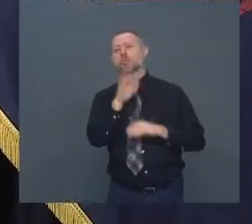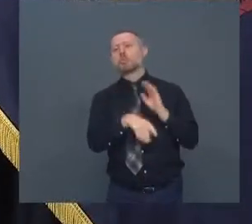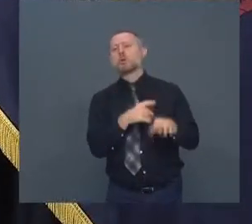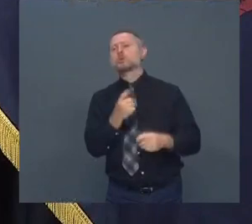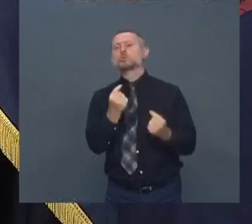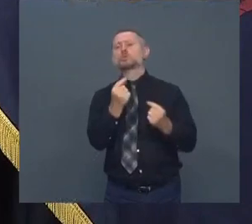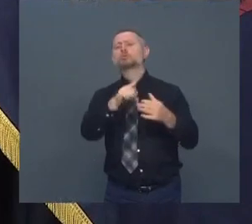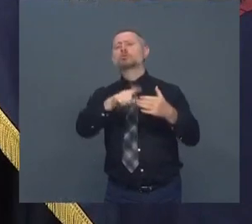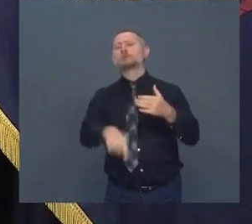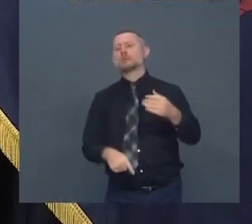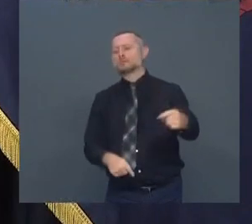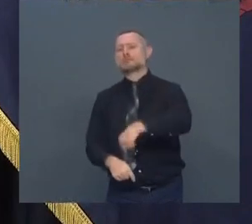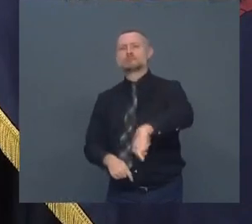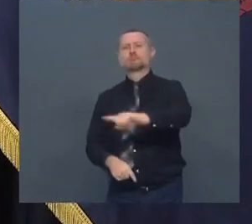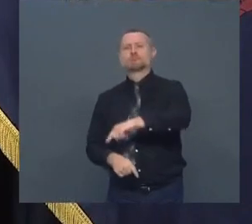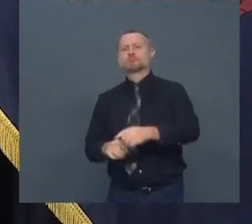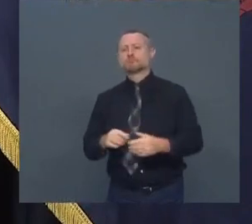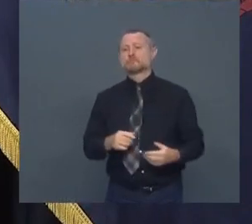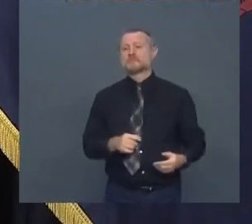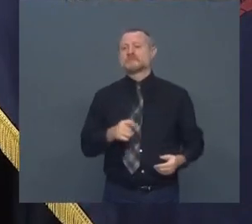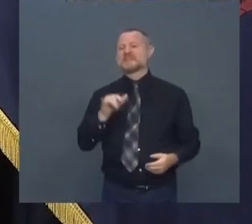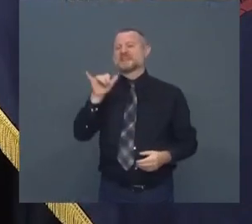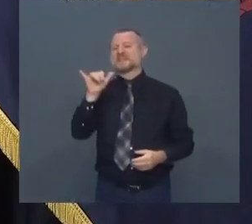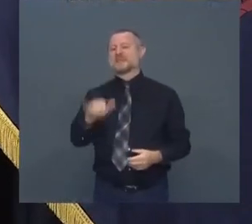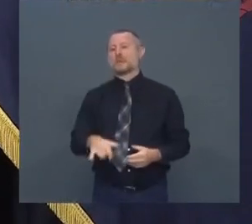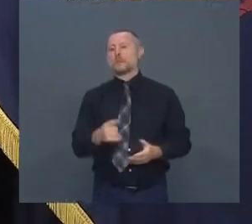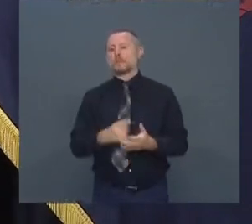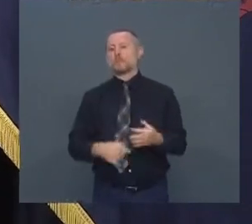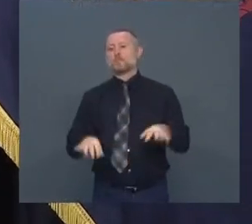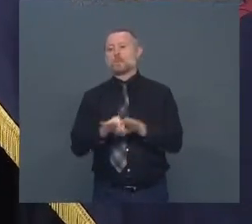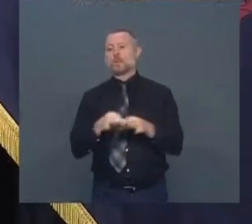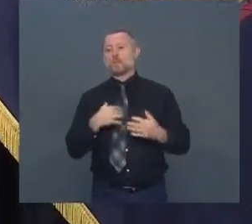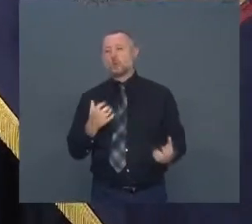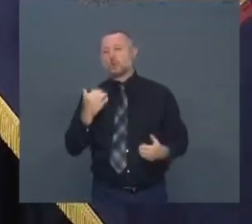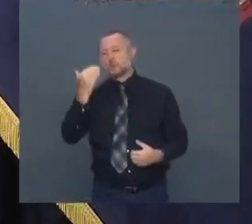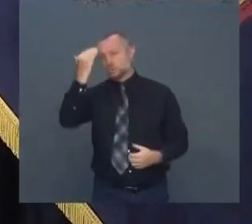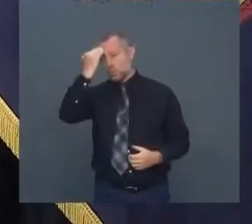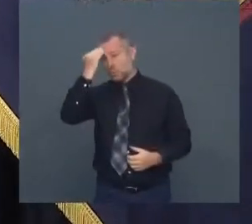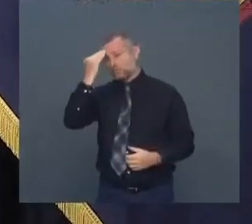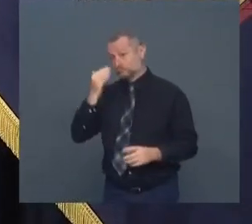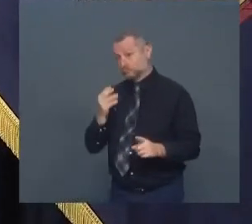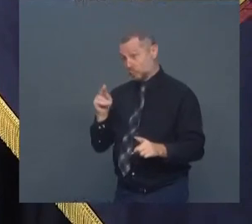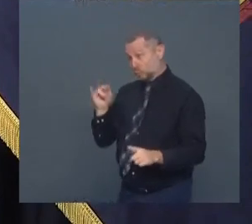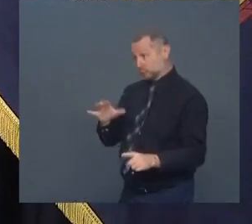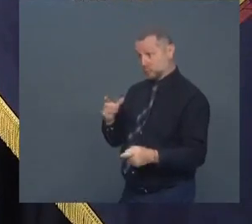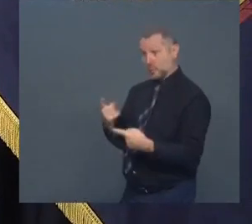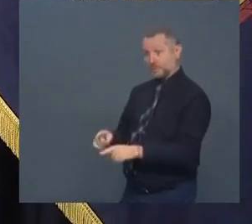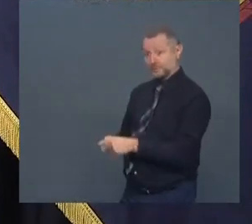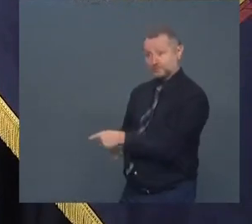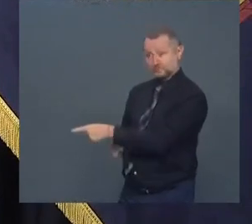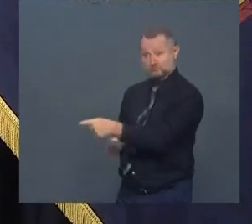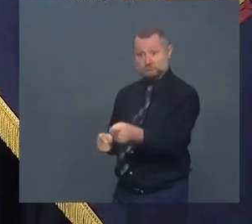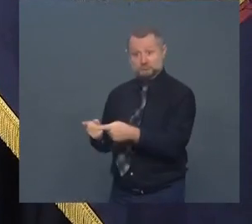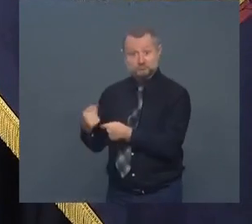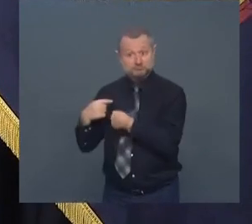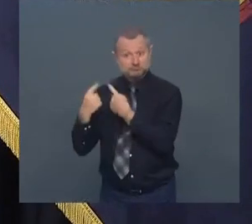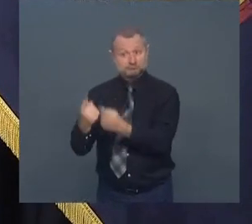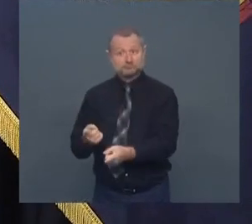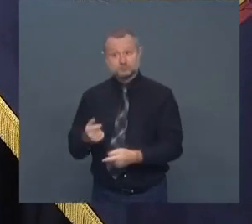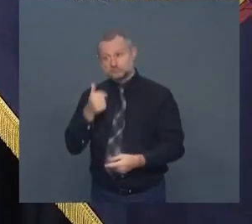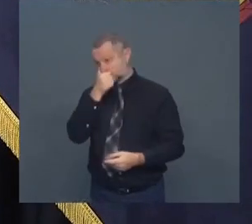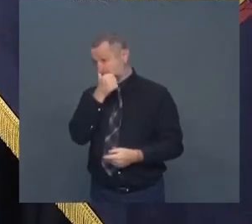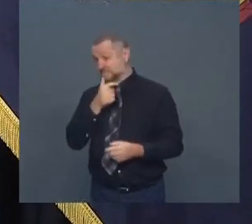well that's exactly what we want to know right look at what has happened in New York City the plan comes out late